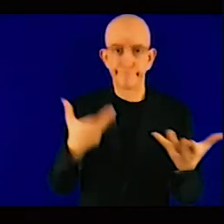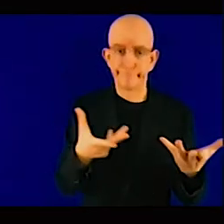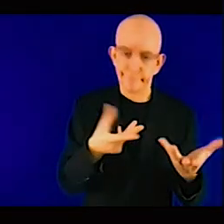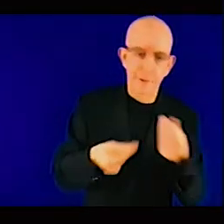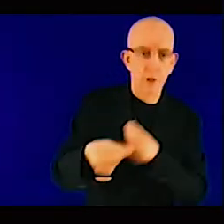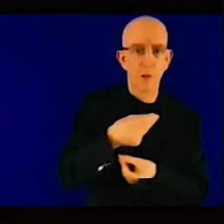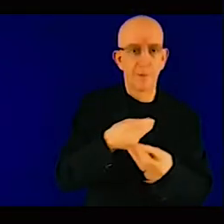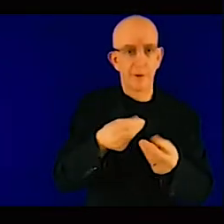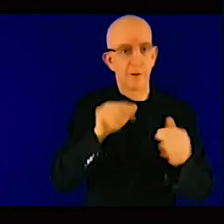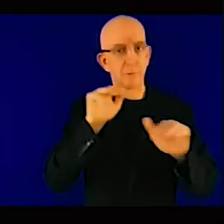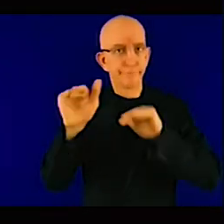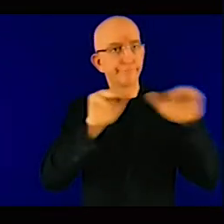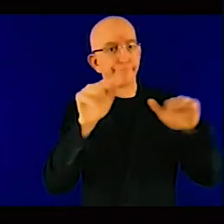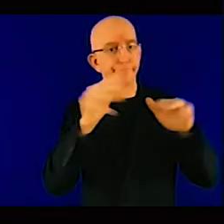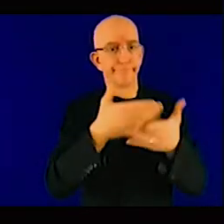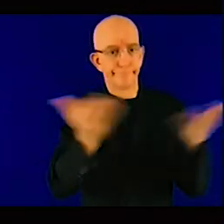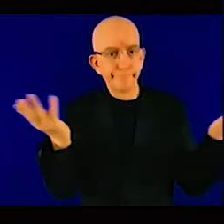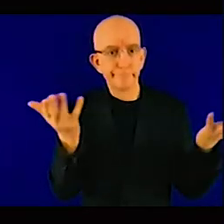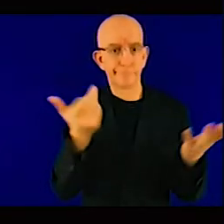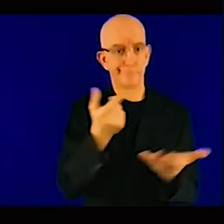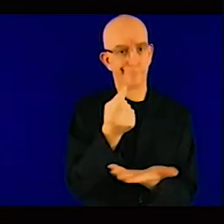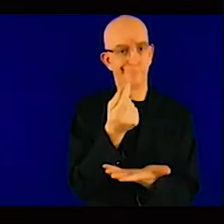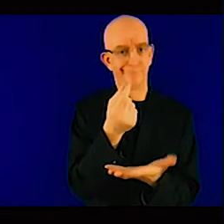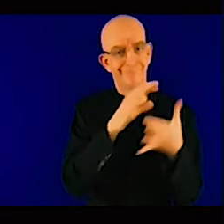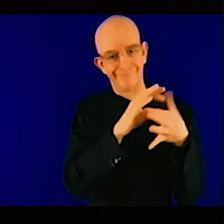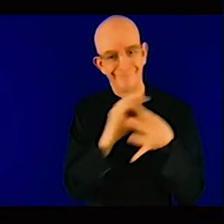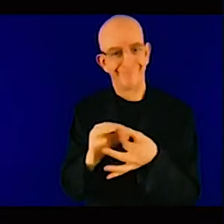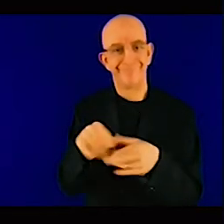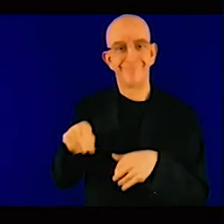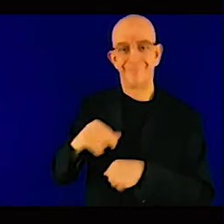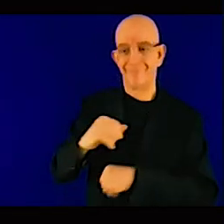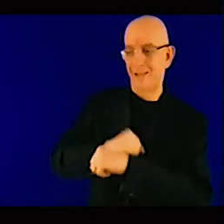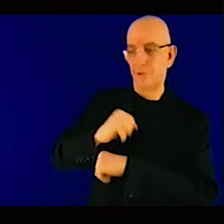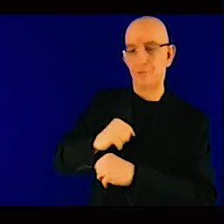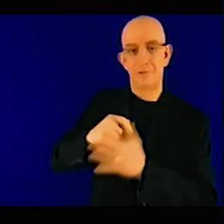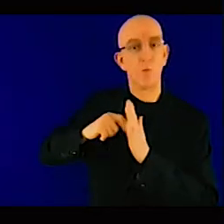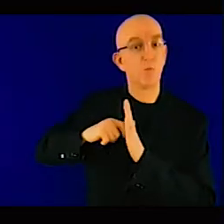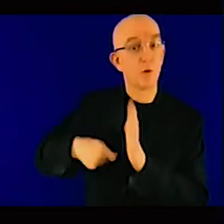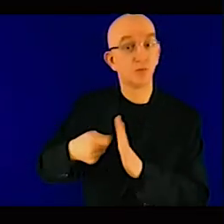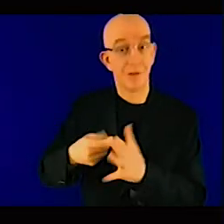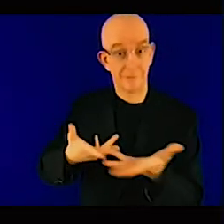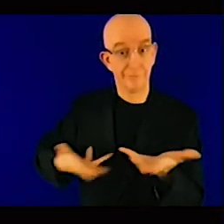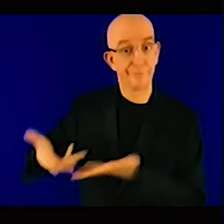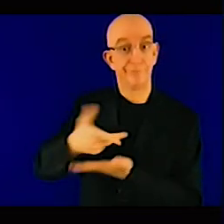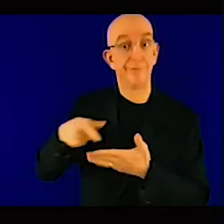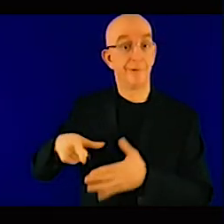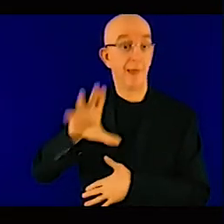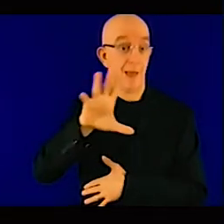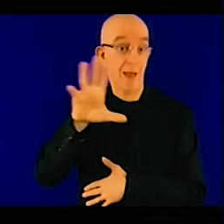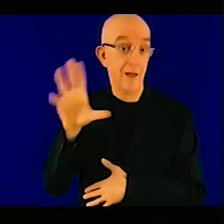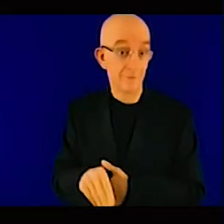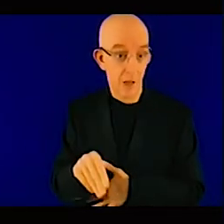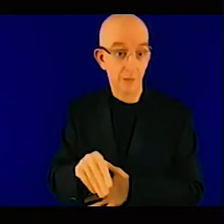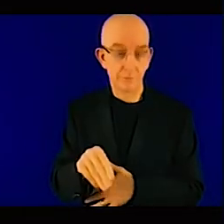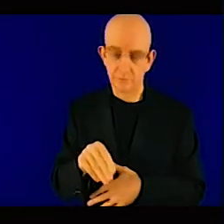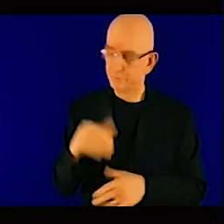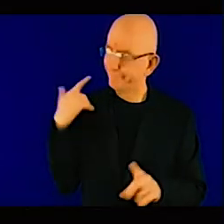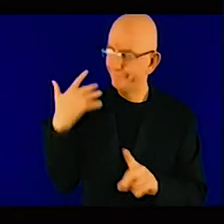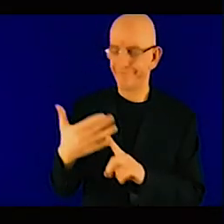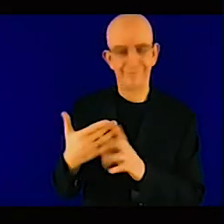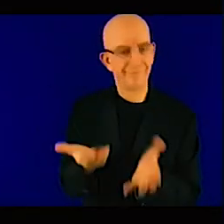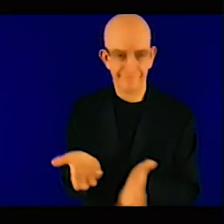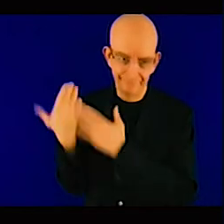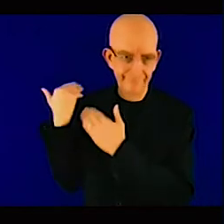differently from the past because we are a victim of the development of the other